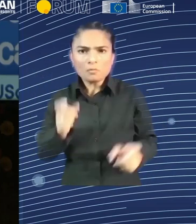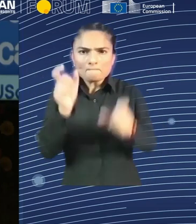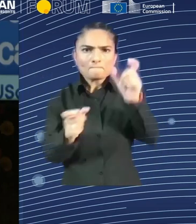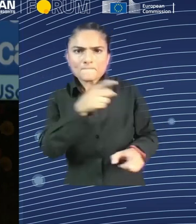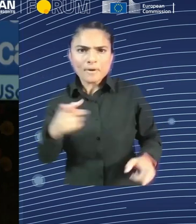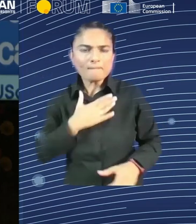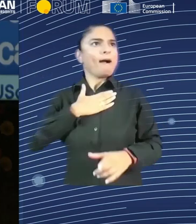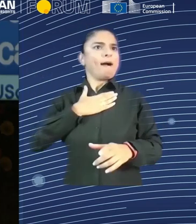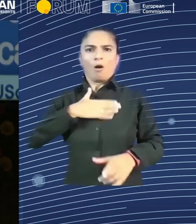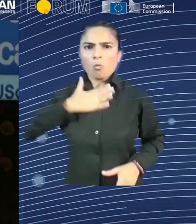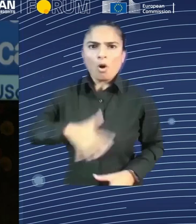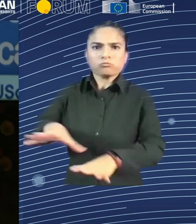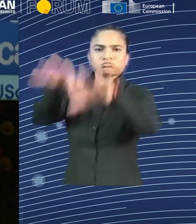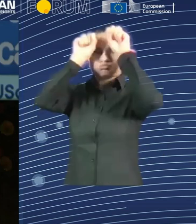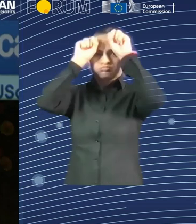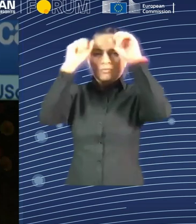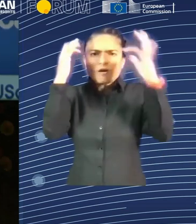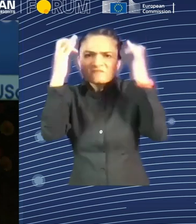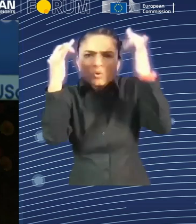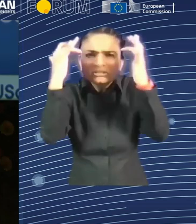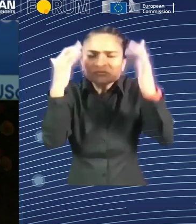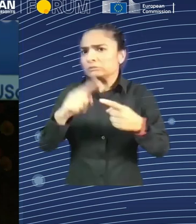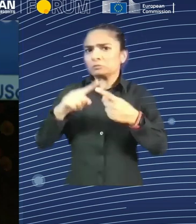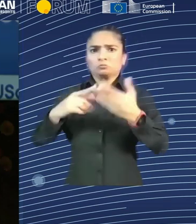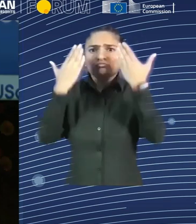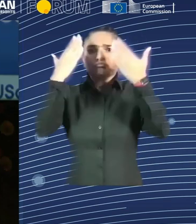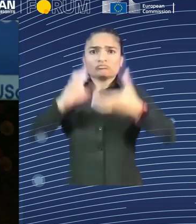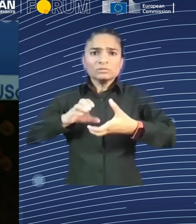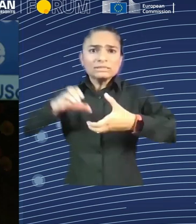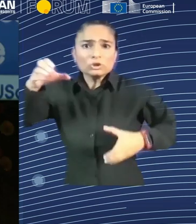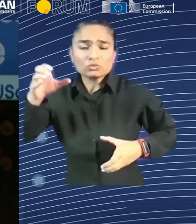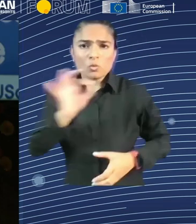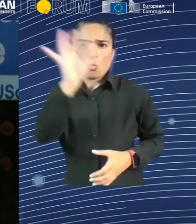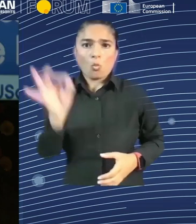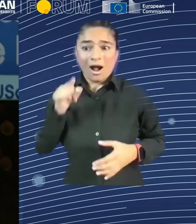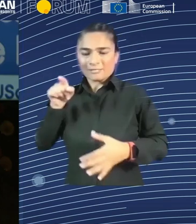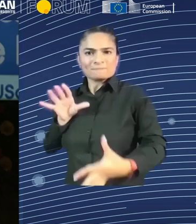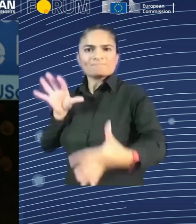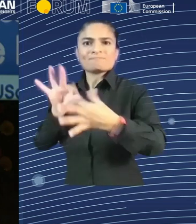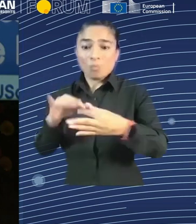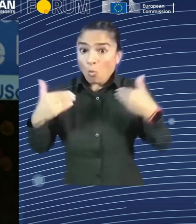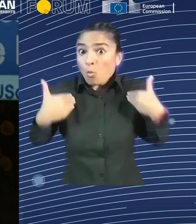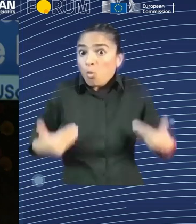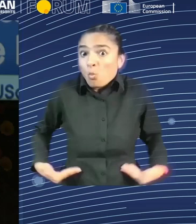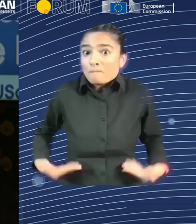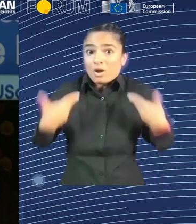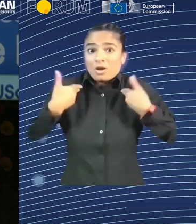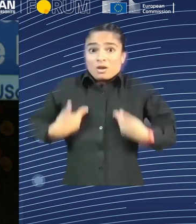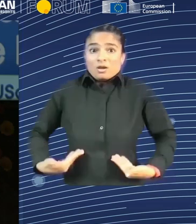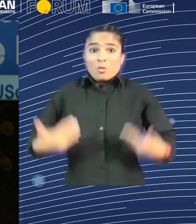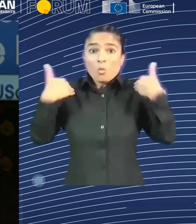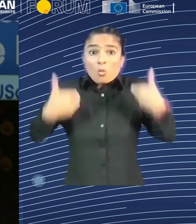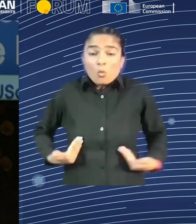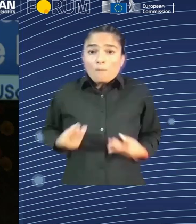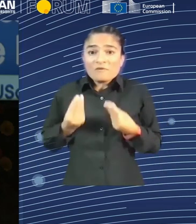human ethics, the choice is between right and wrong, good or bad, and fighting our own